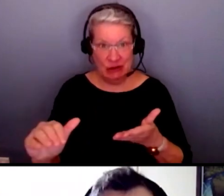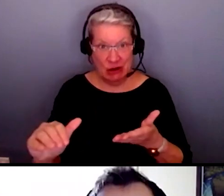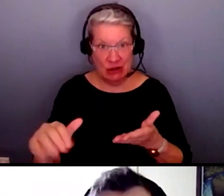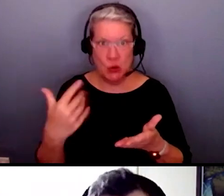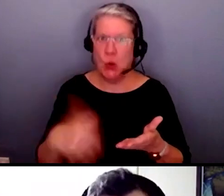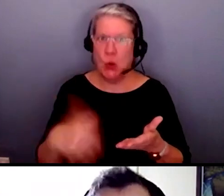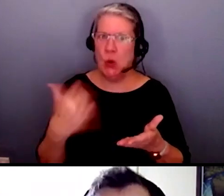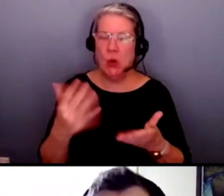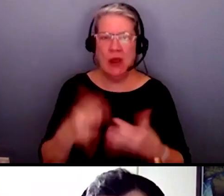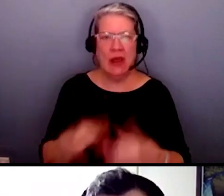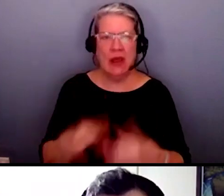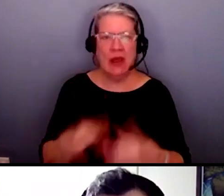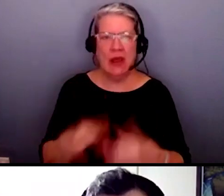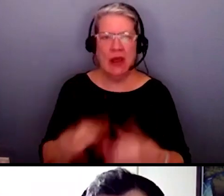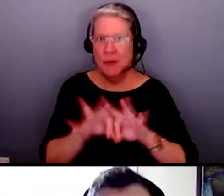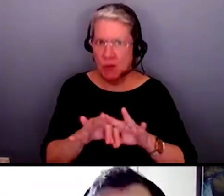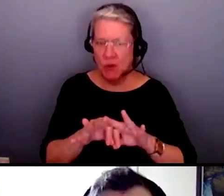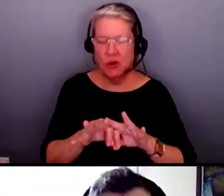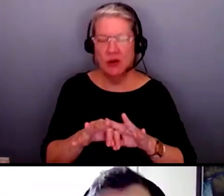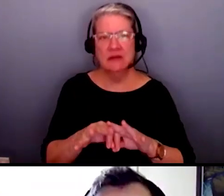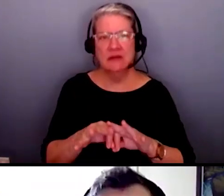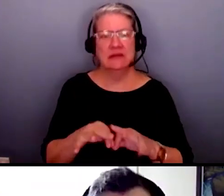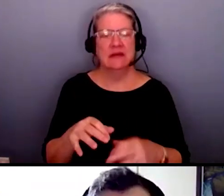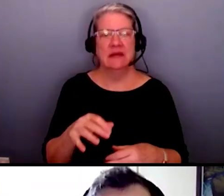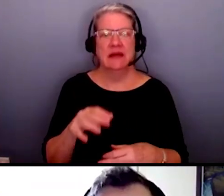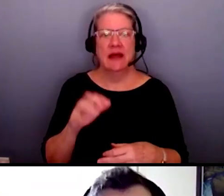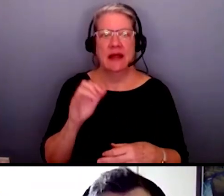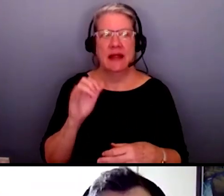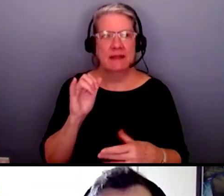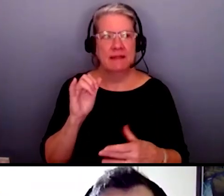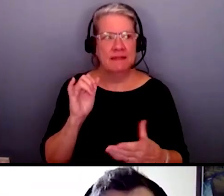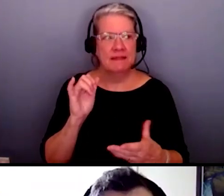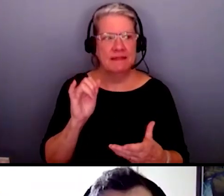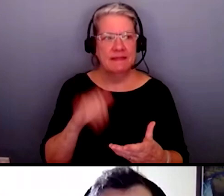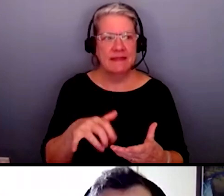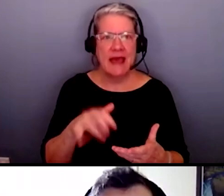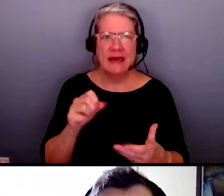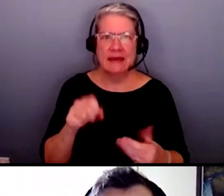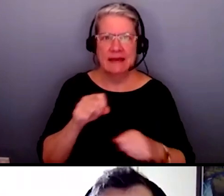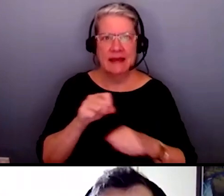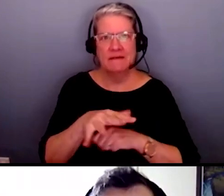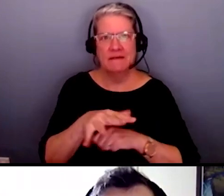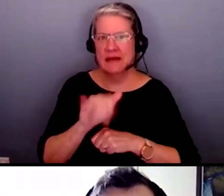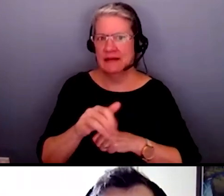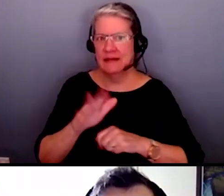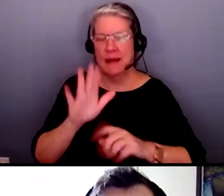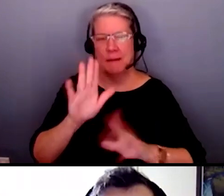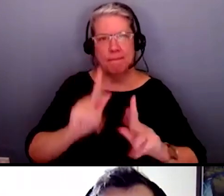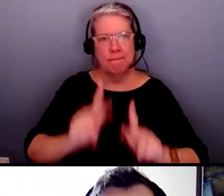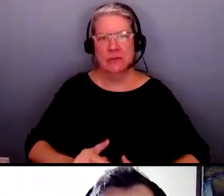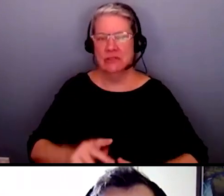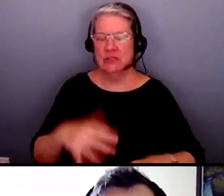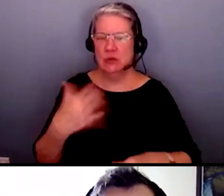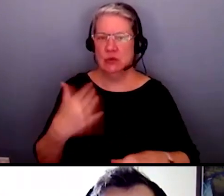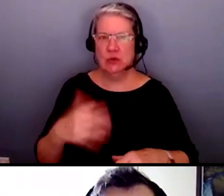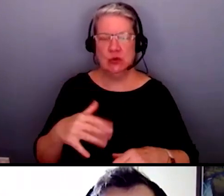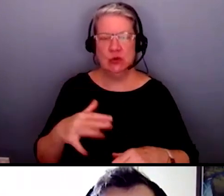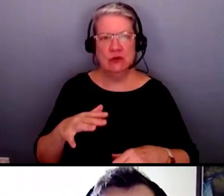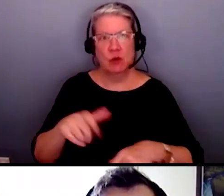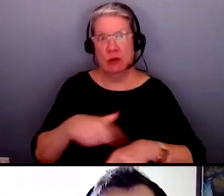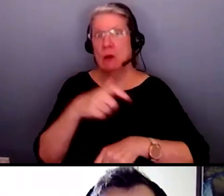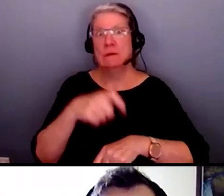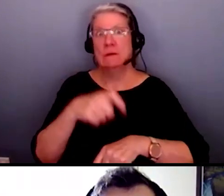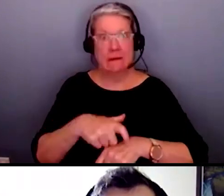and and a crucial moment that can really affect that that individual and and for the long term